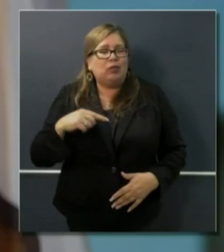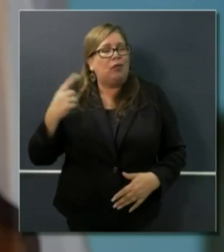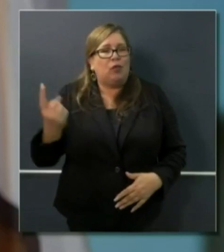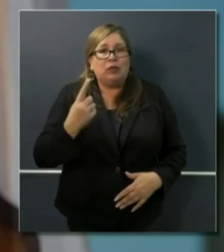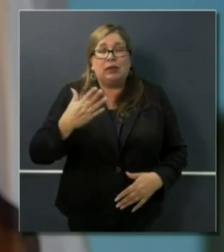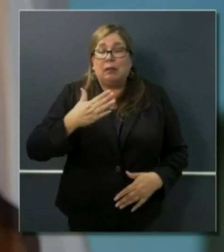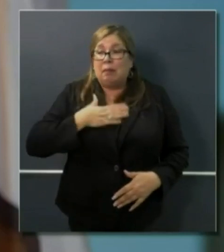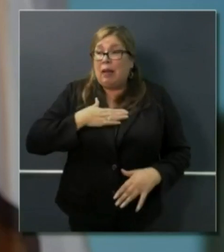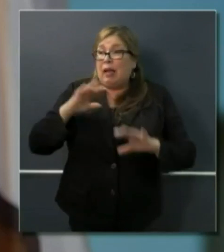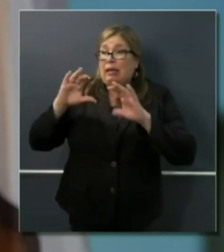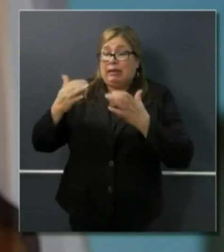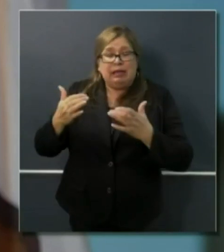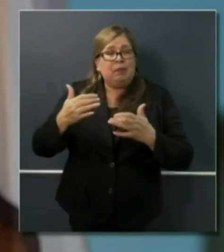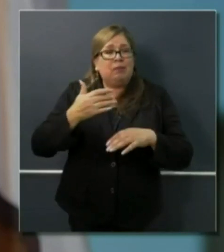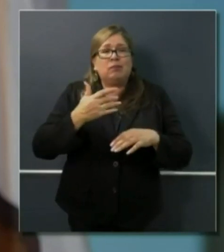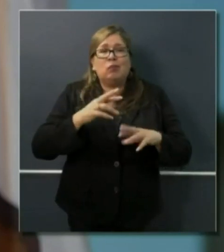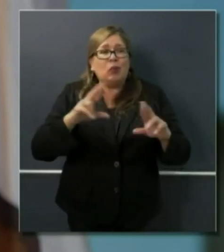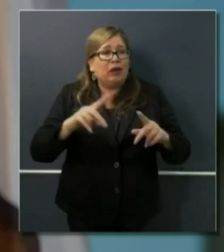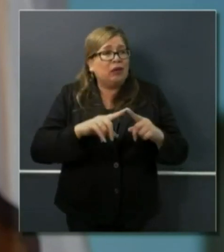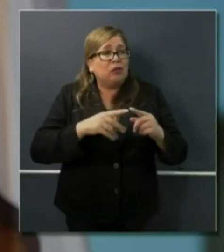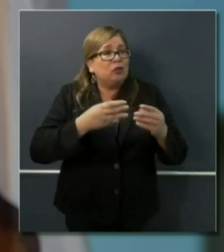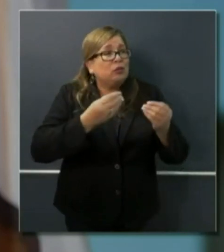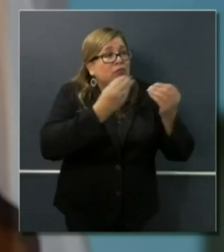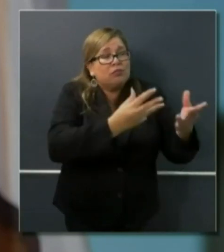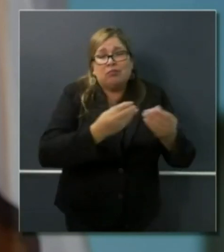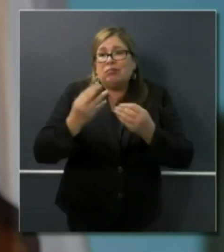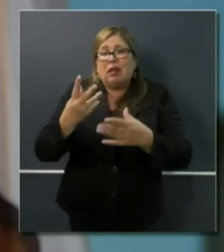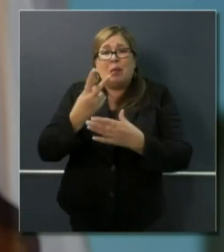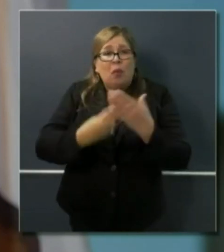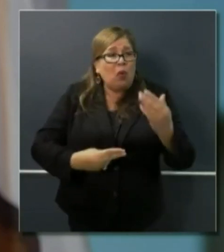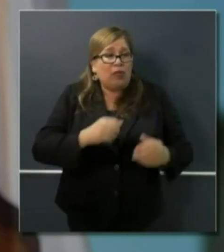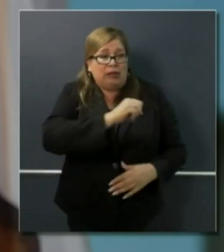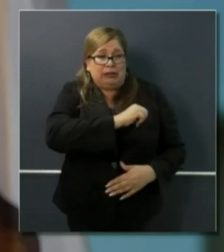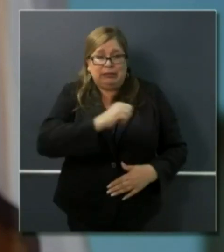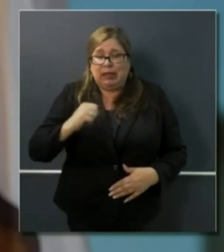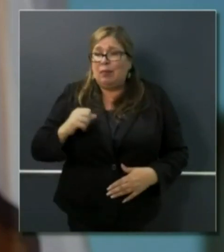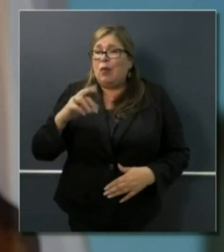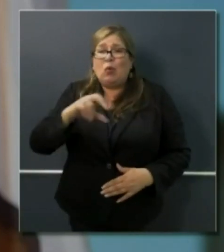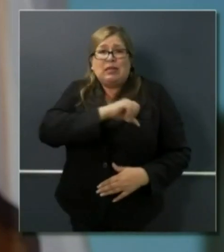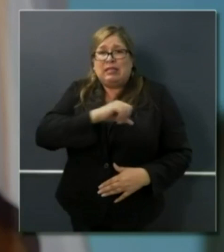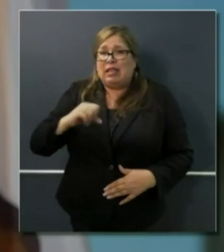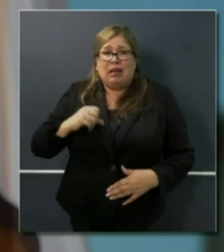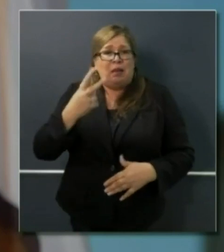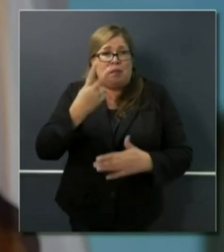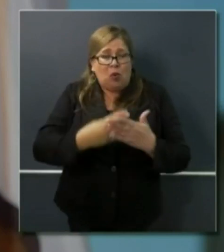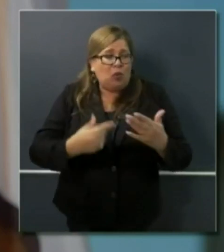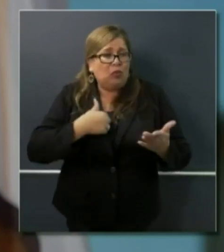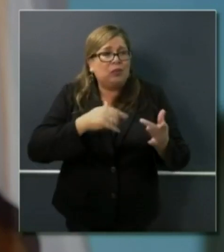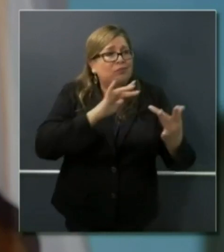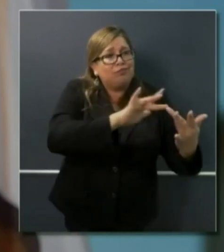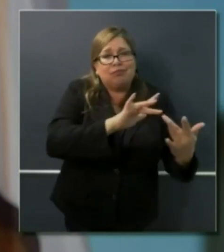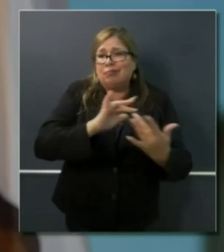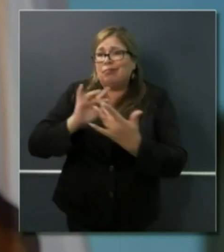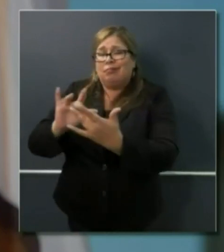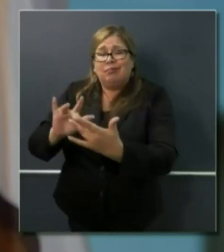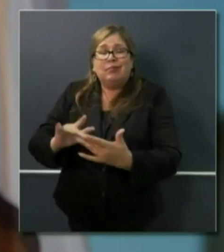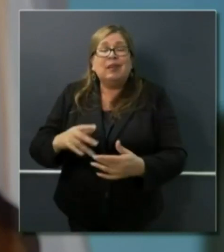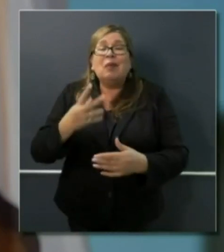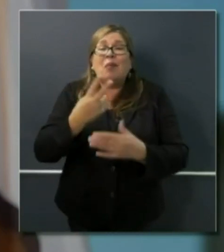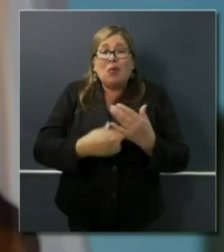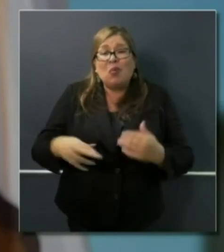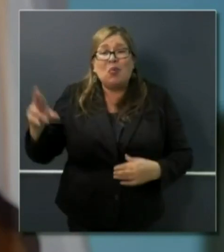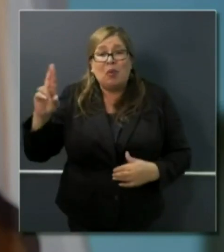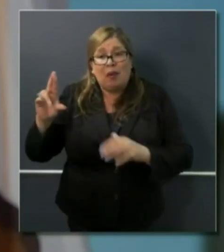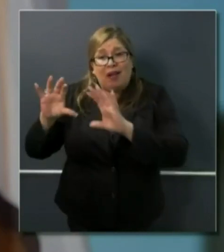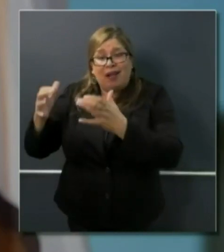both caucuses in the Assembly and the Senate, including a Republican caucus, not just the Democratic